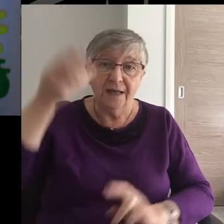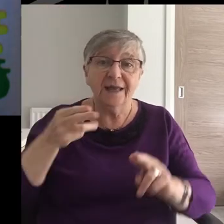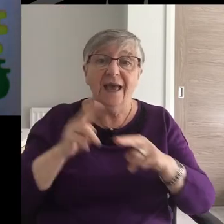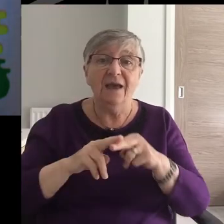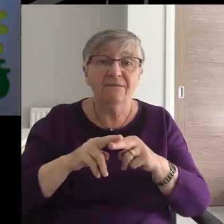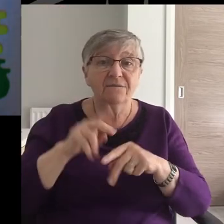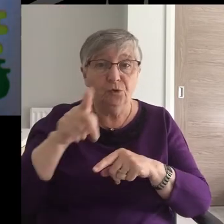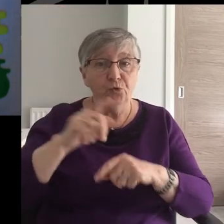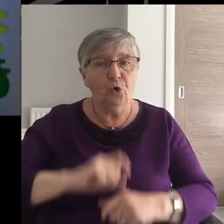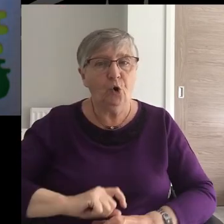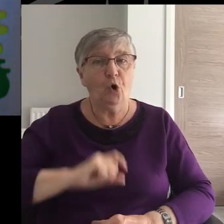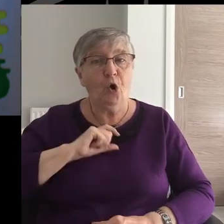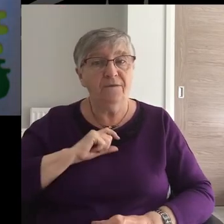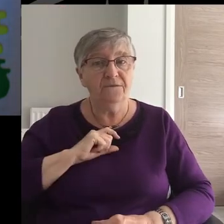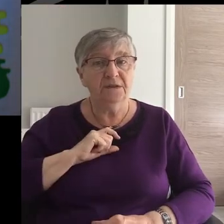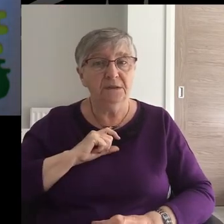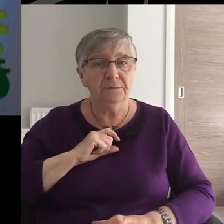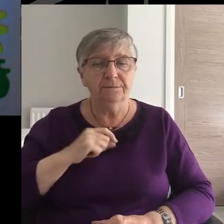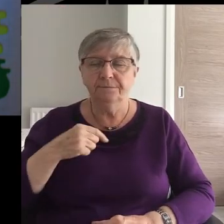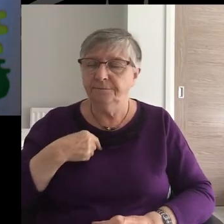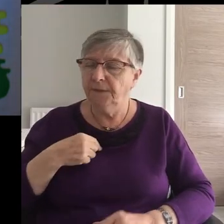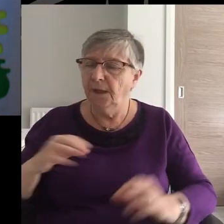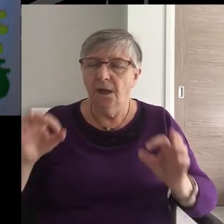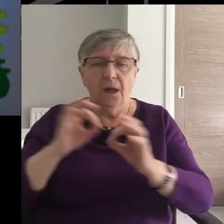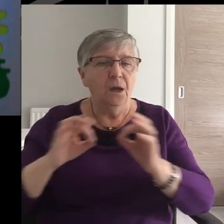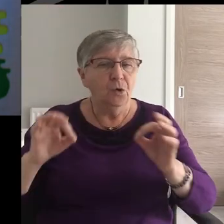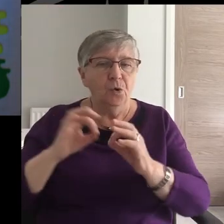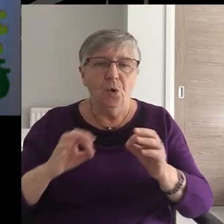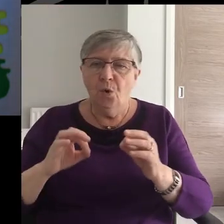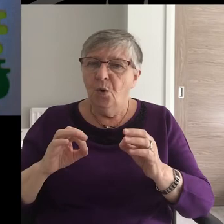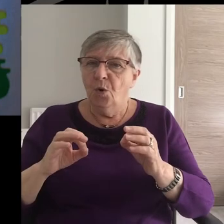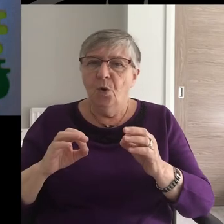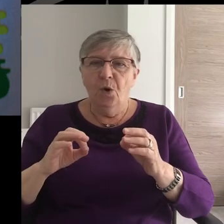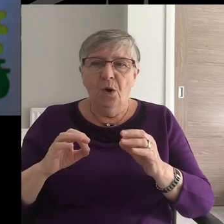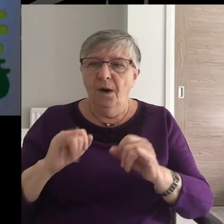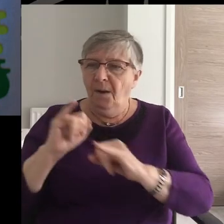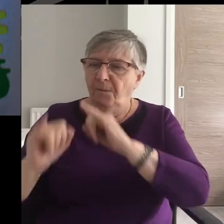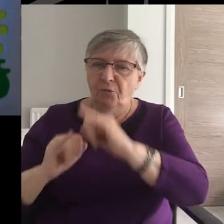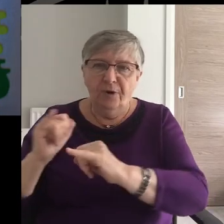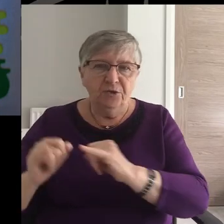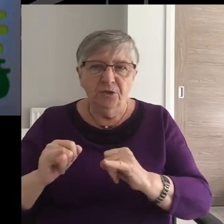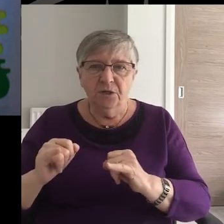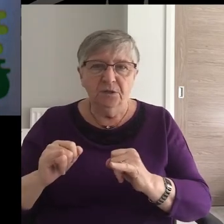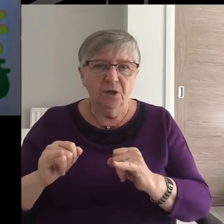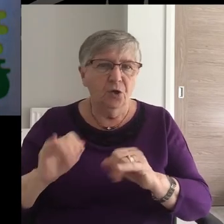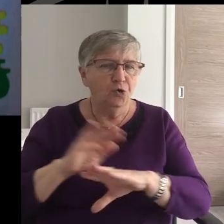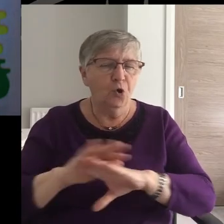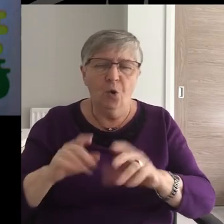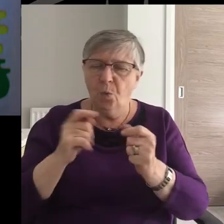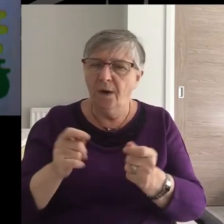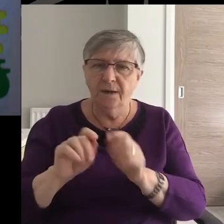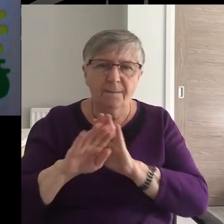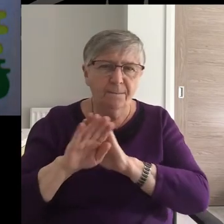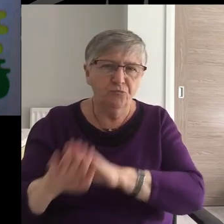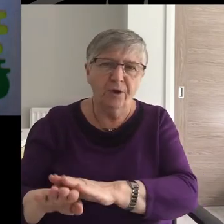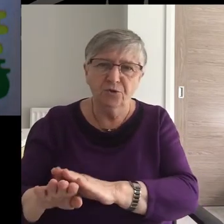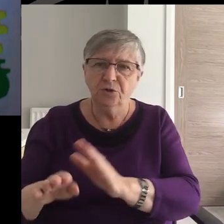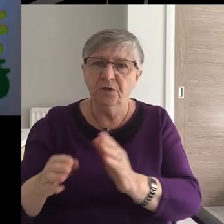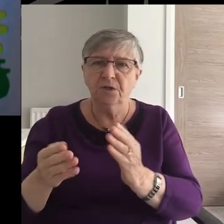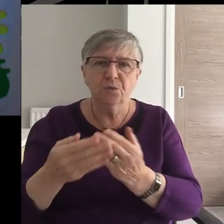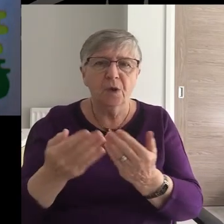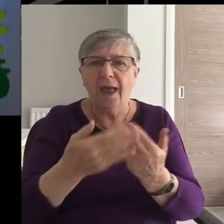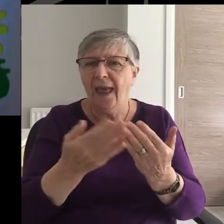if you were confident that you had no blind spots and not one iota of prejudice